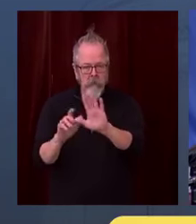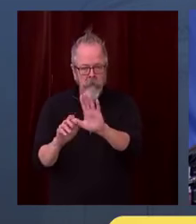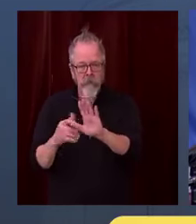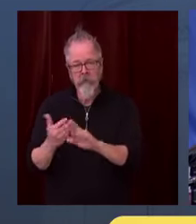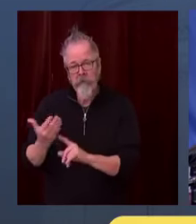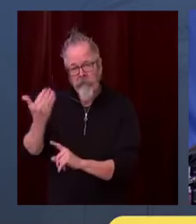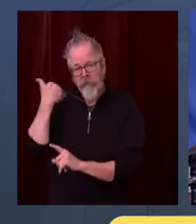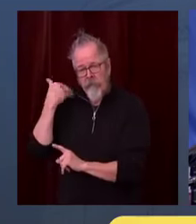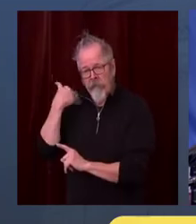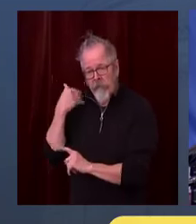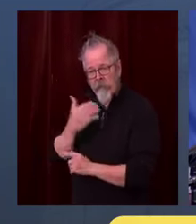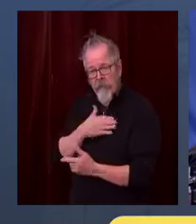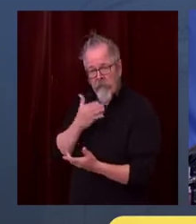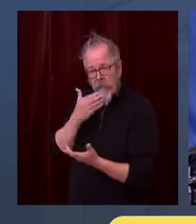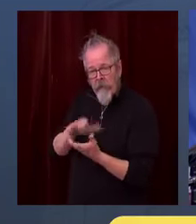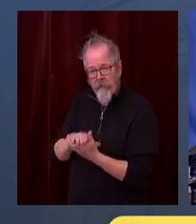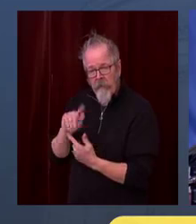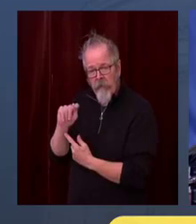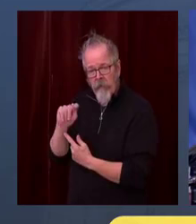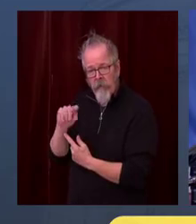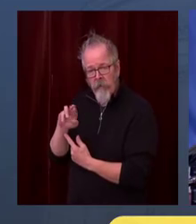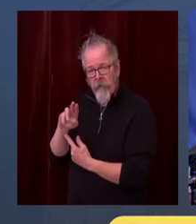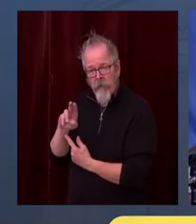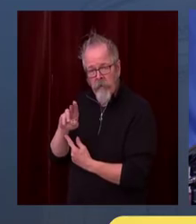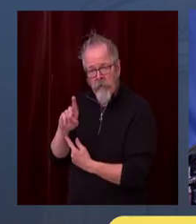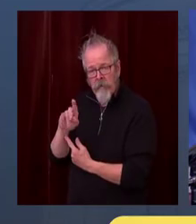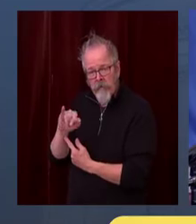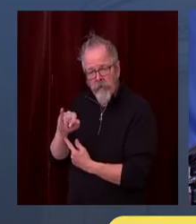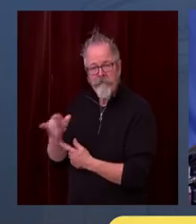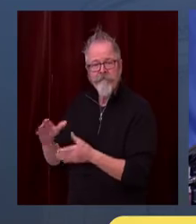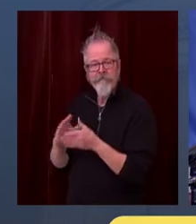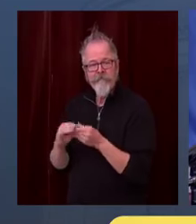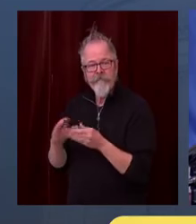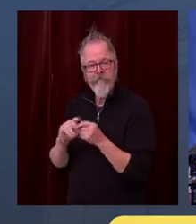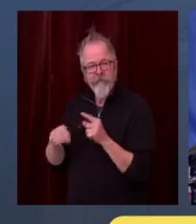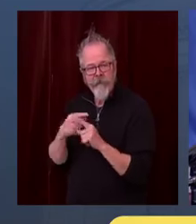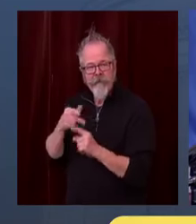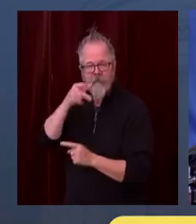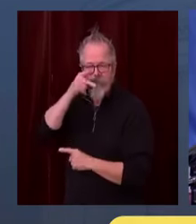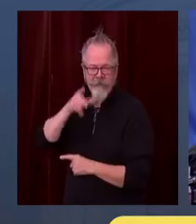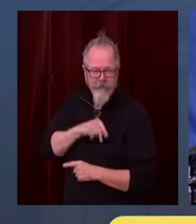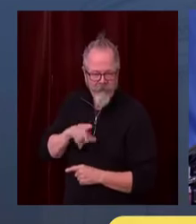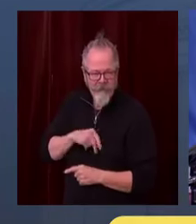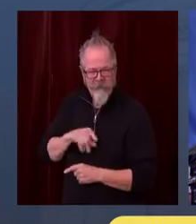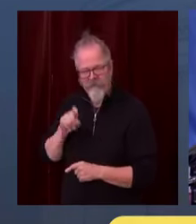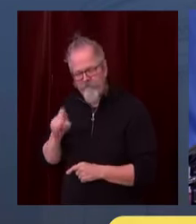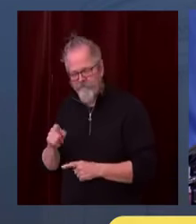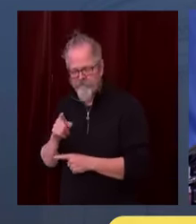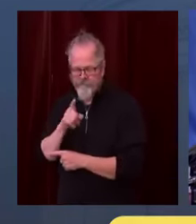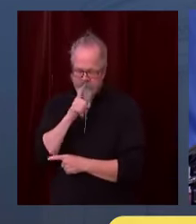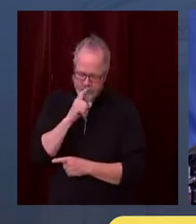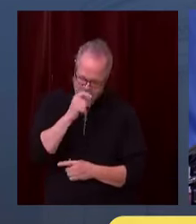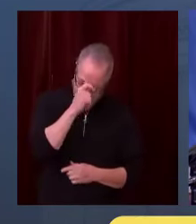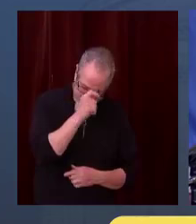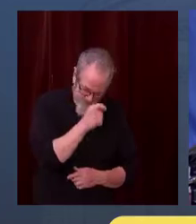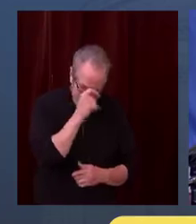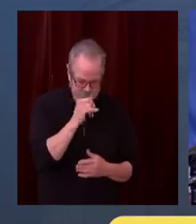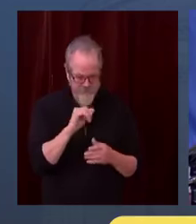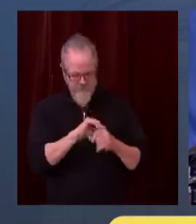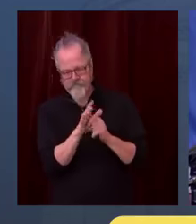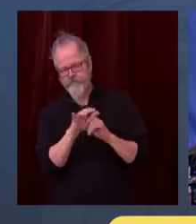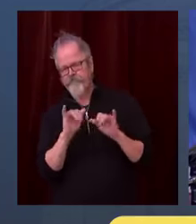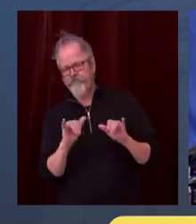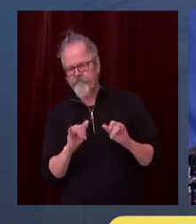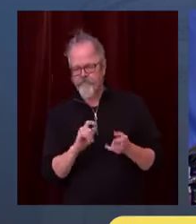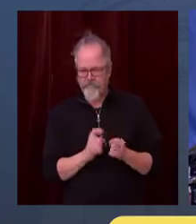this morning she heard this interview or commercial somewhere. And it had a guy posing as